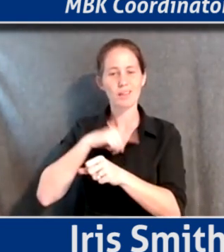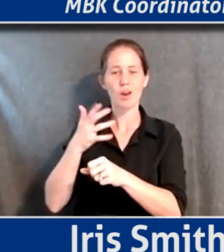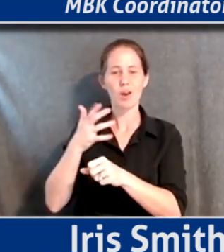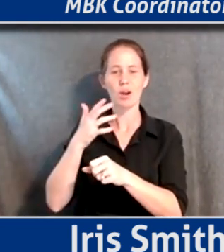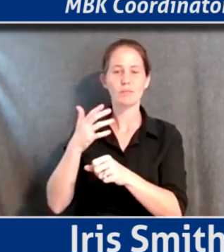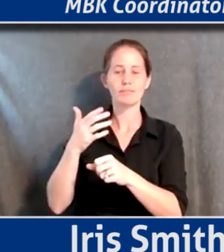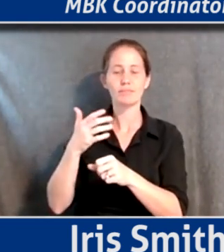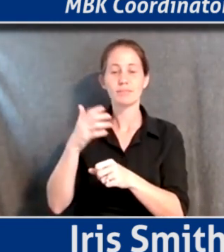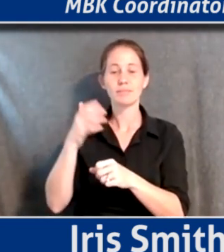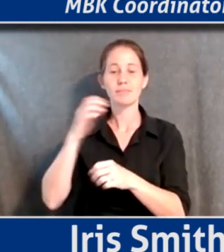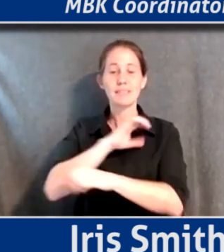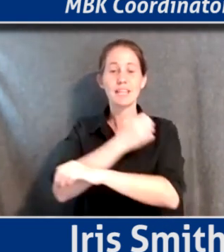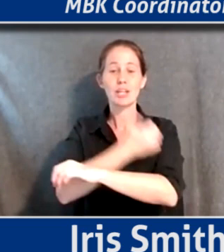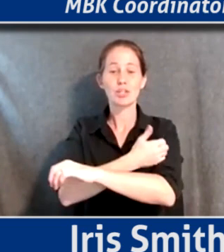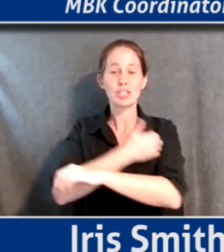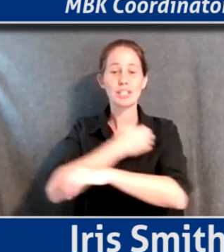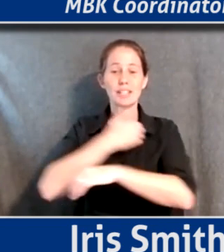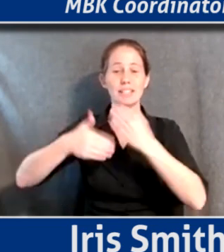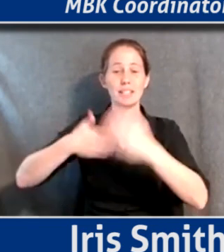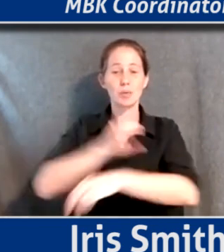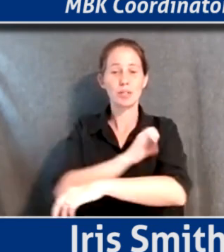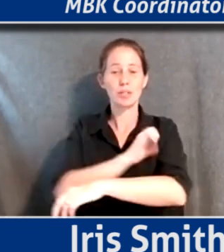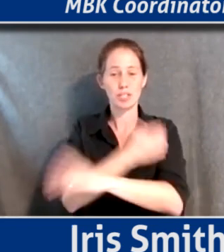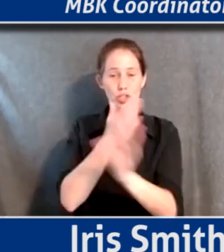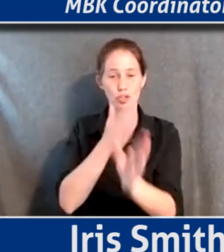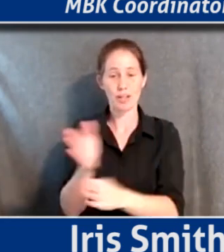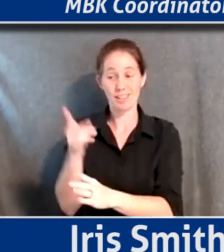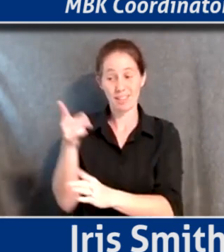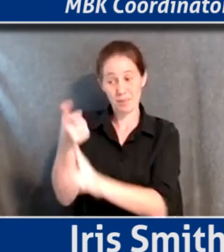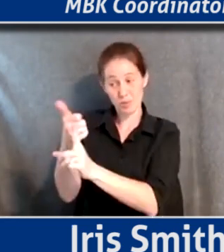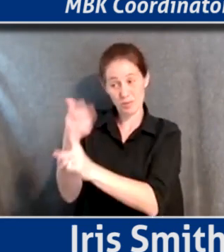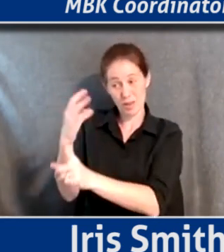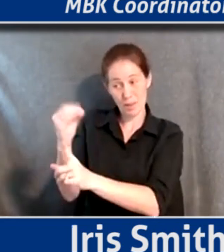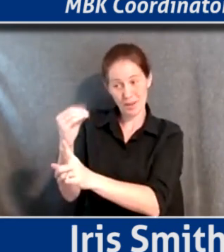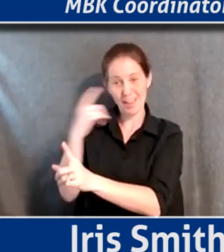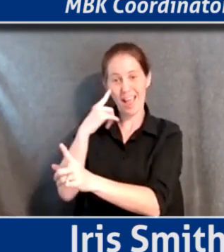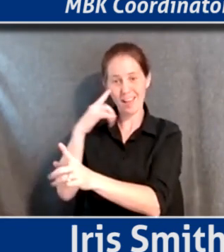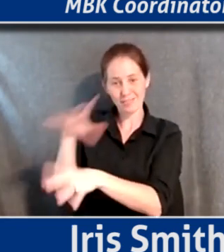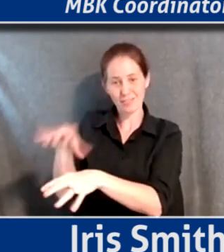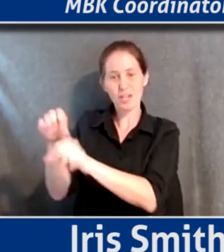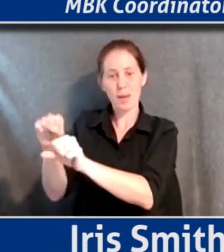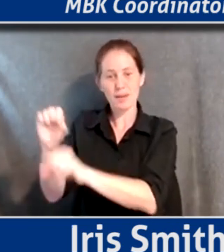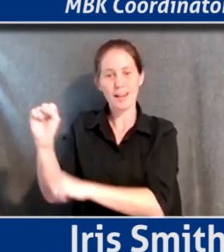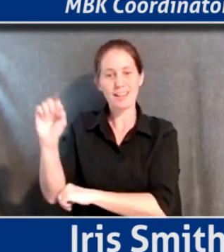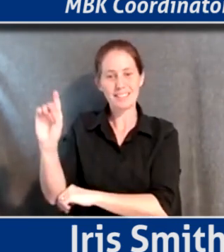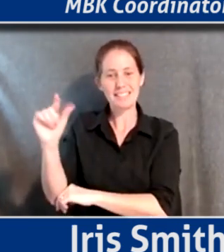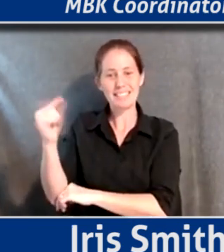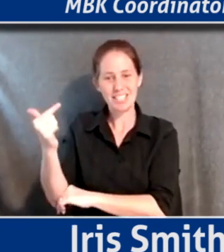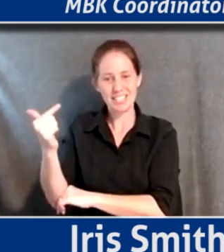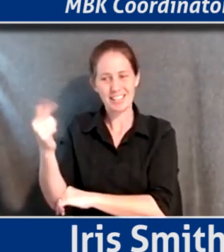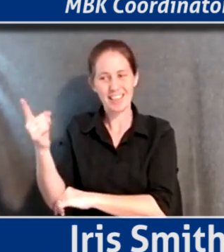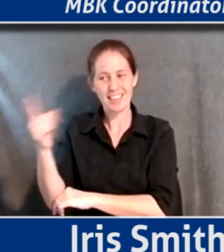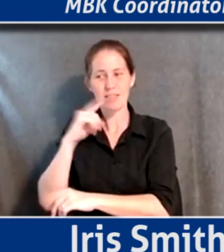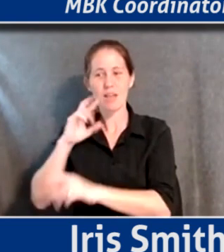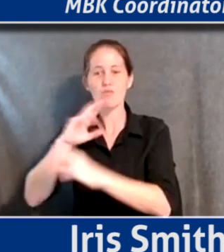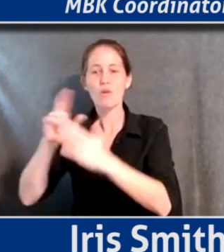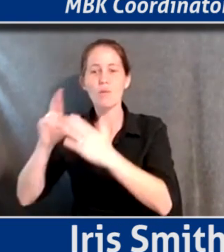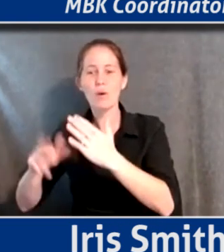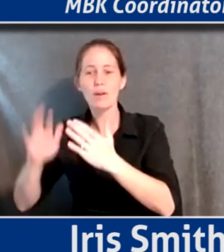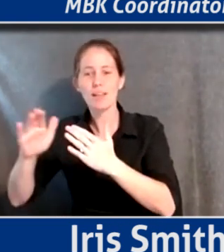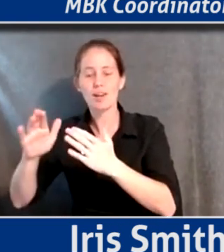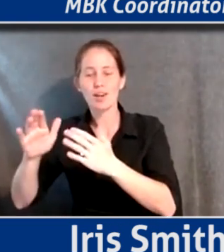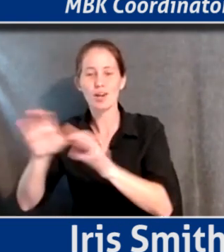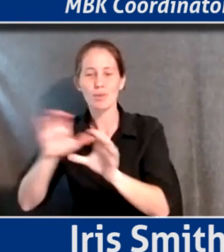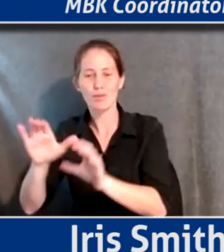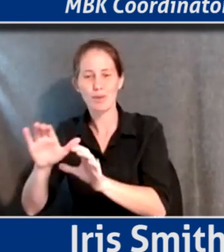energy procurement strategy. They as a company have adopted the SDGs and report kind of their performance much like what